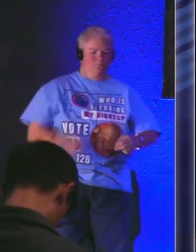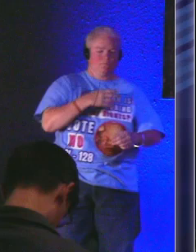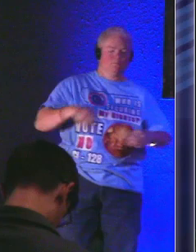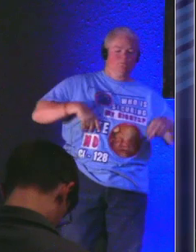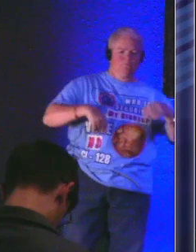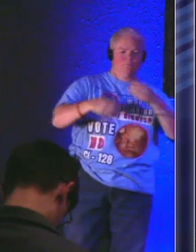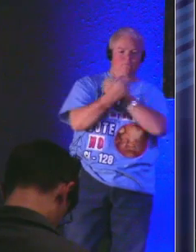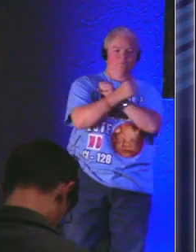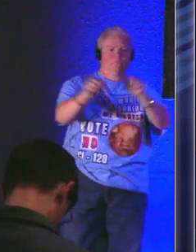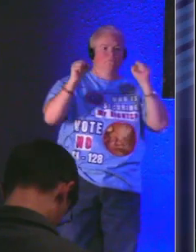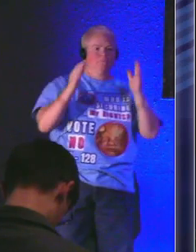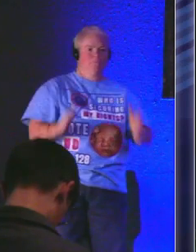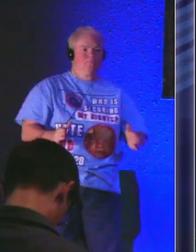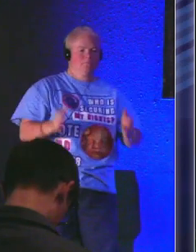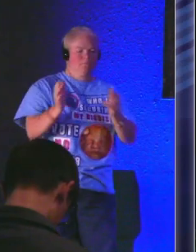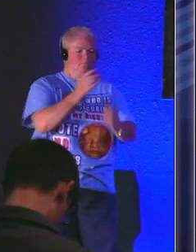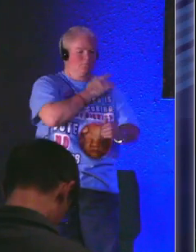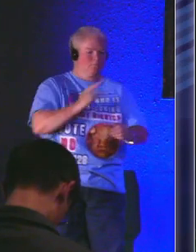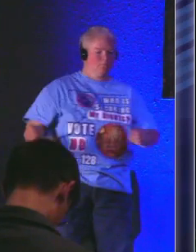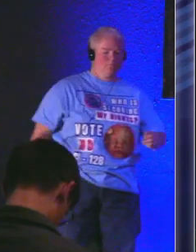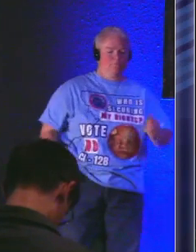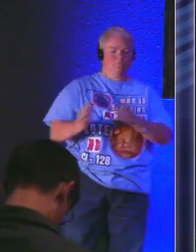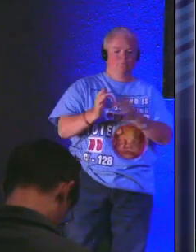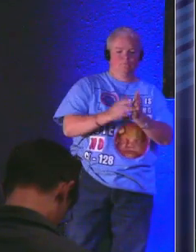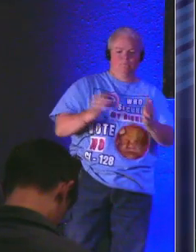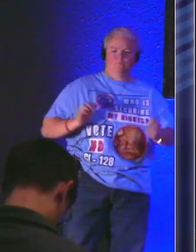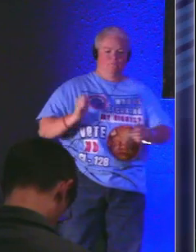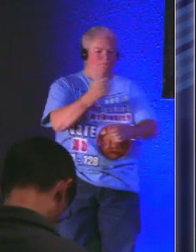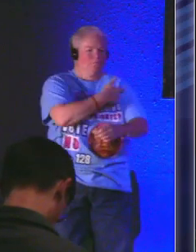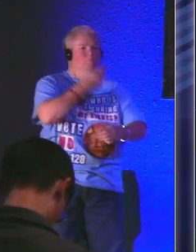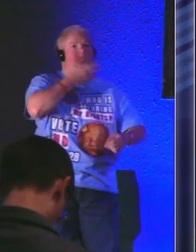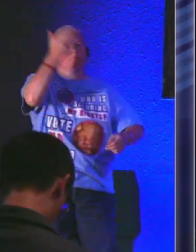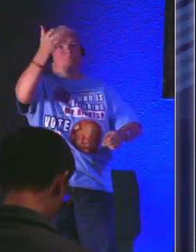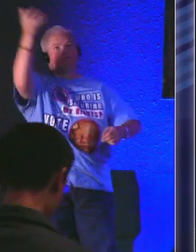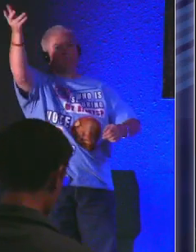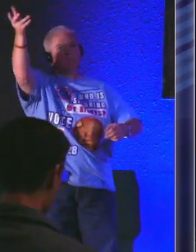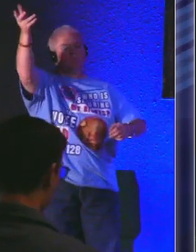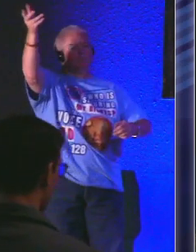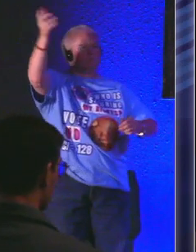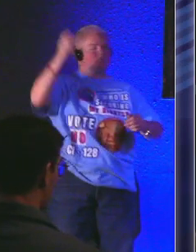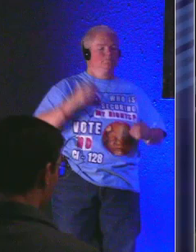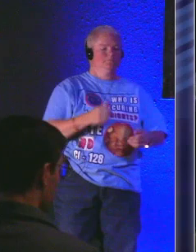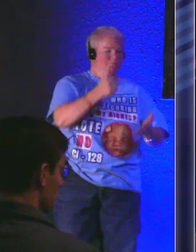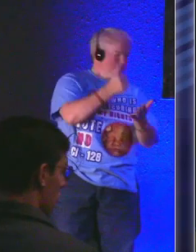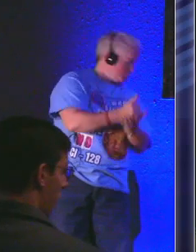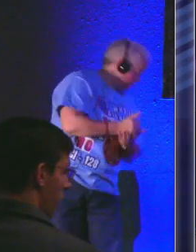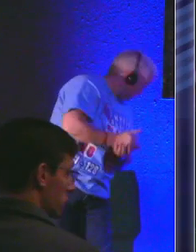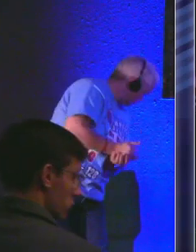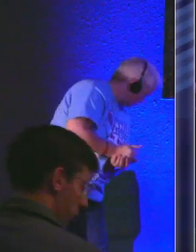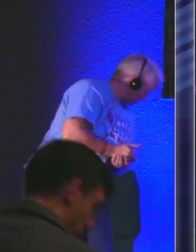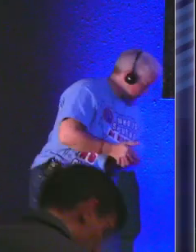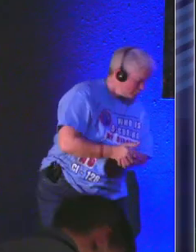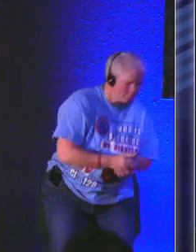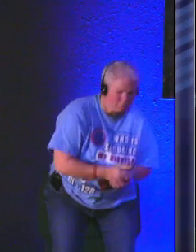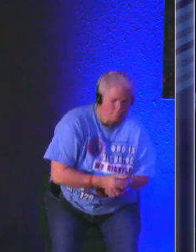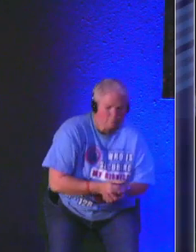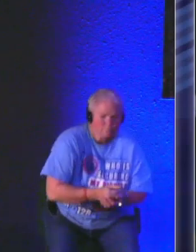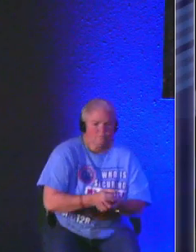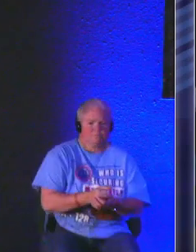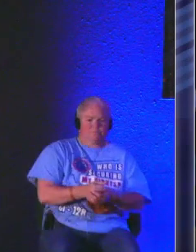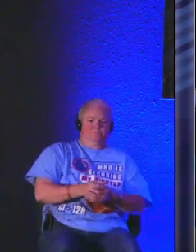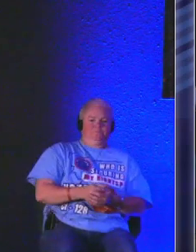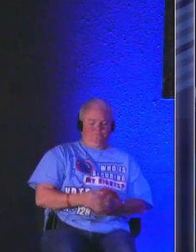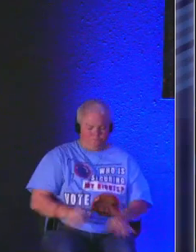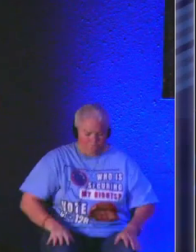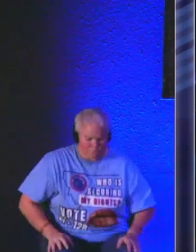Savior your King Jesus and everyone shout it out amen you guys